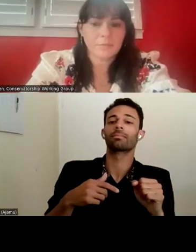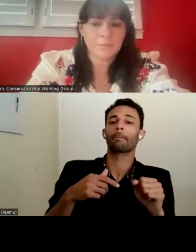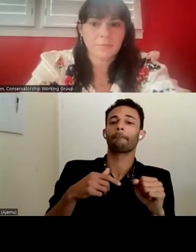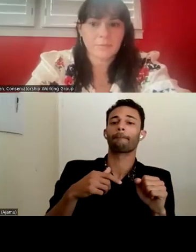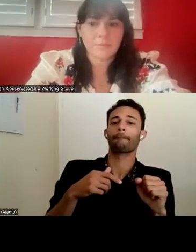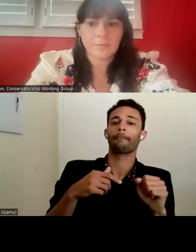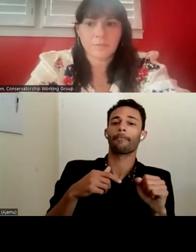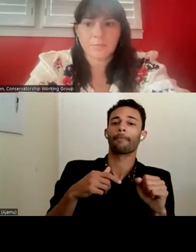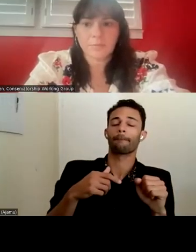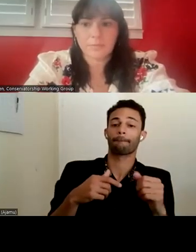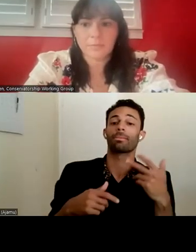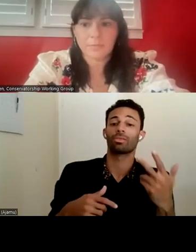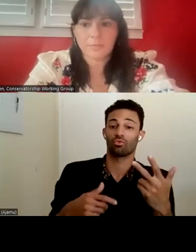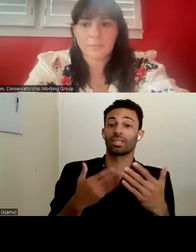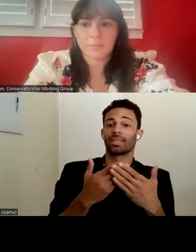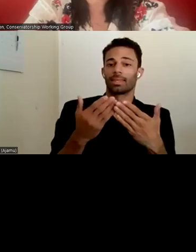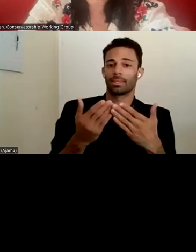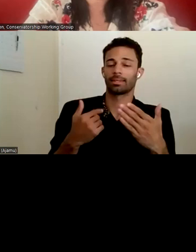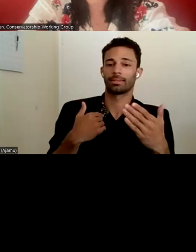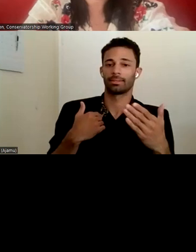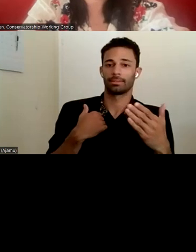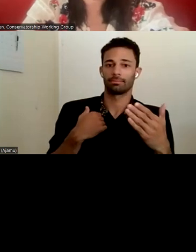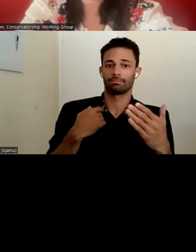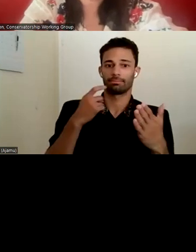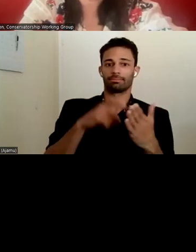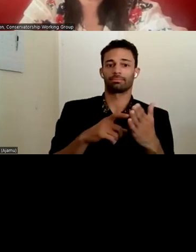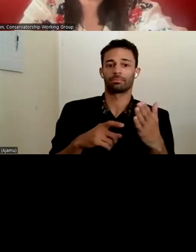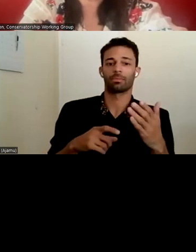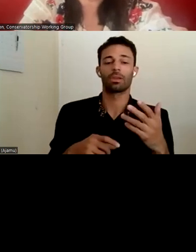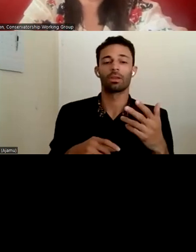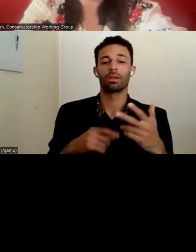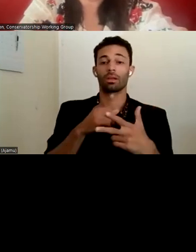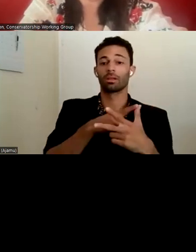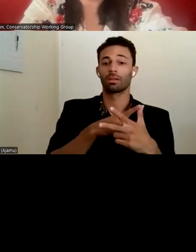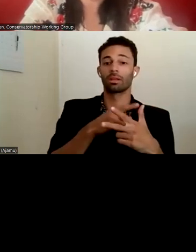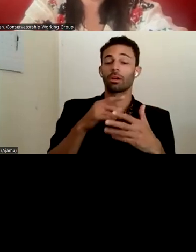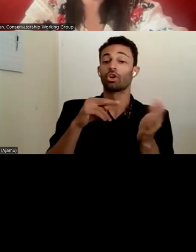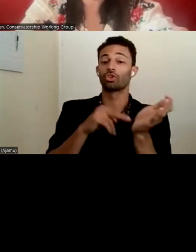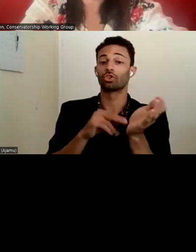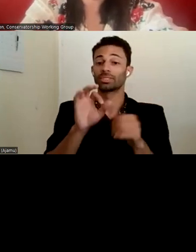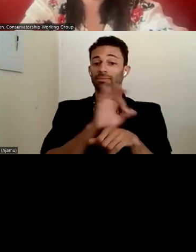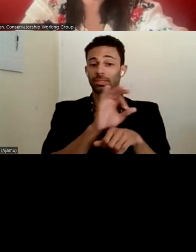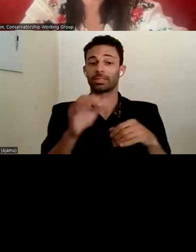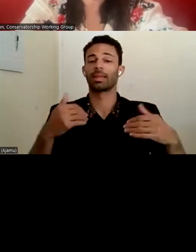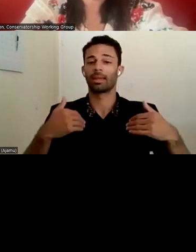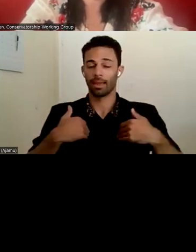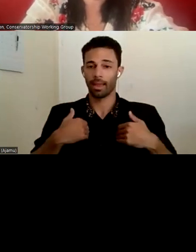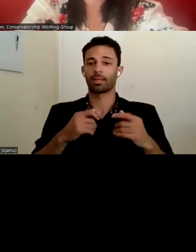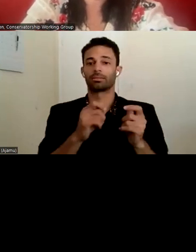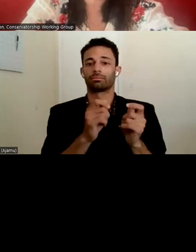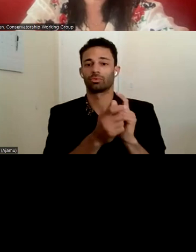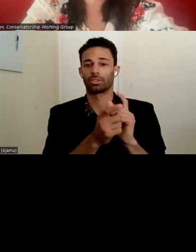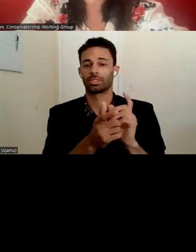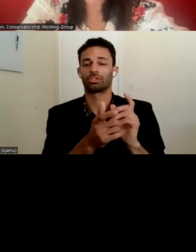right. There are three things that jump out at me. Number one, that nursing facility has translation services,